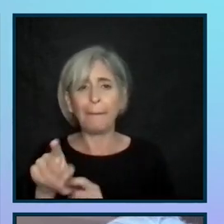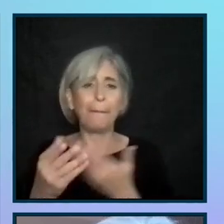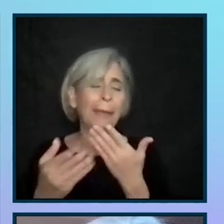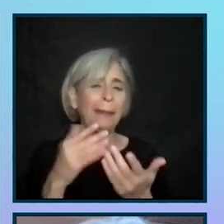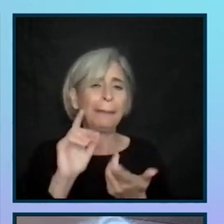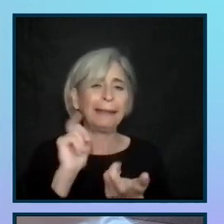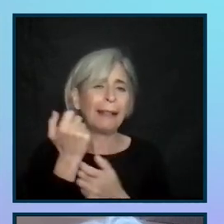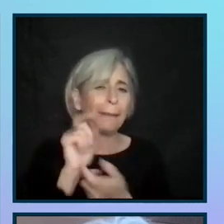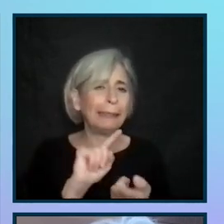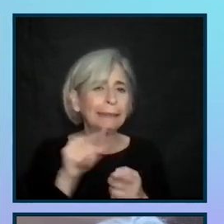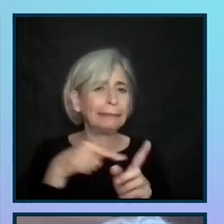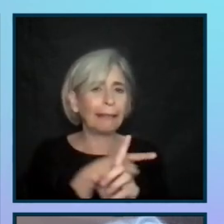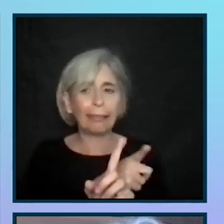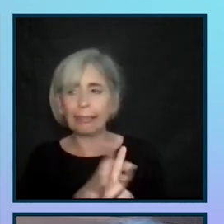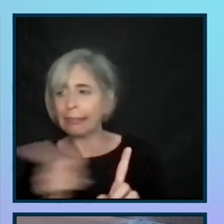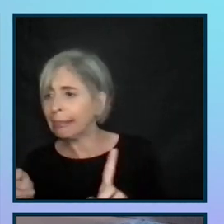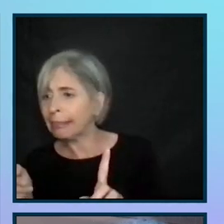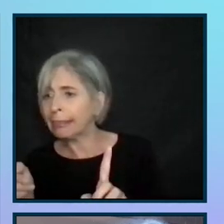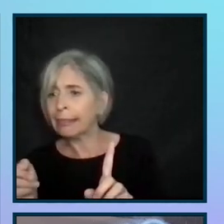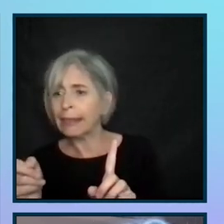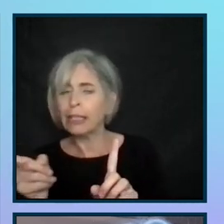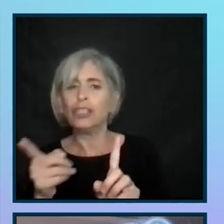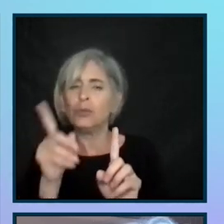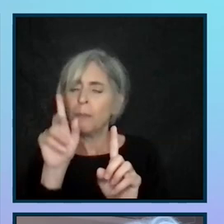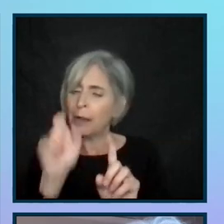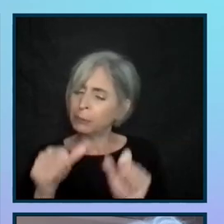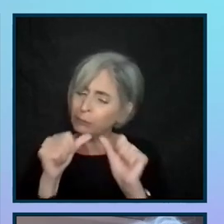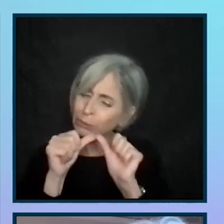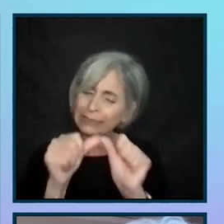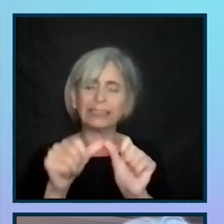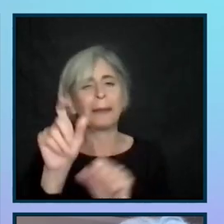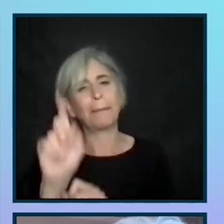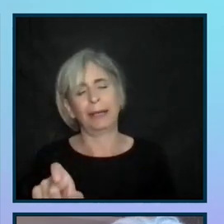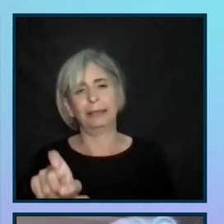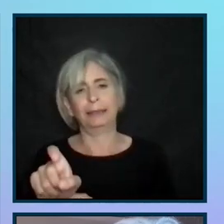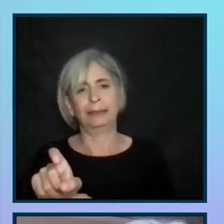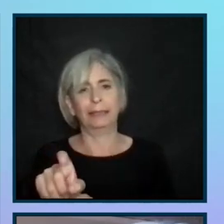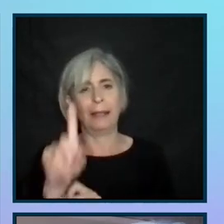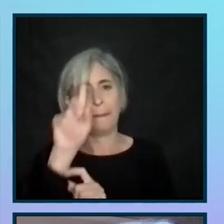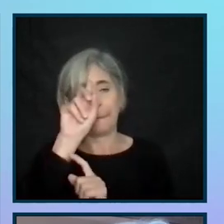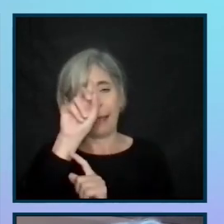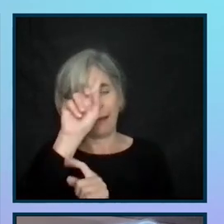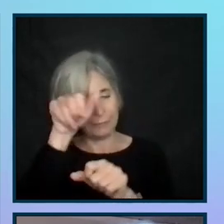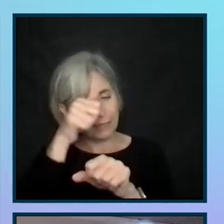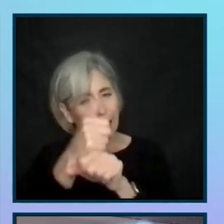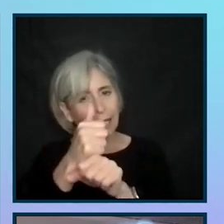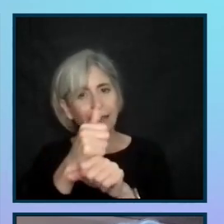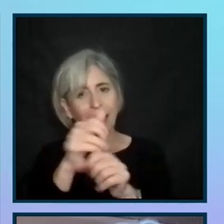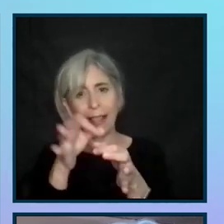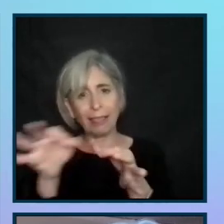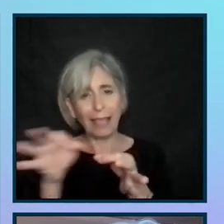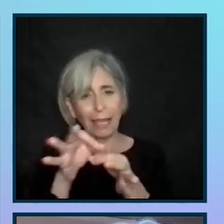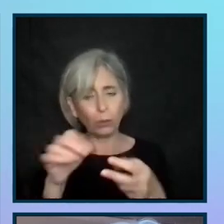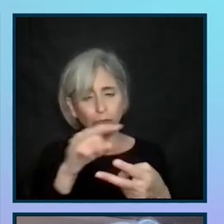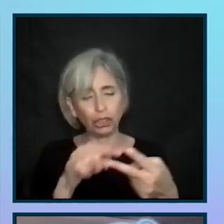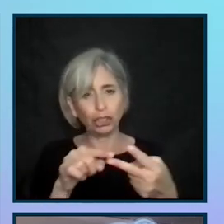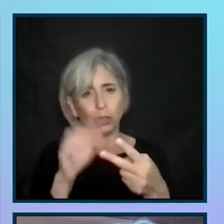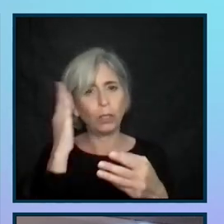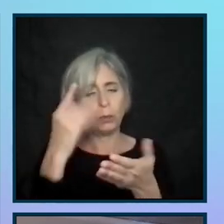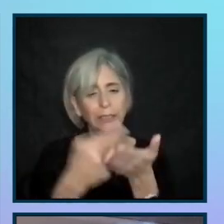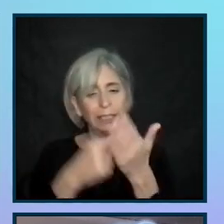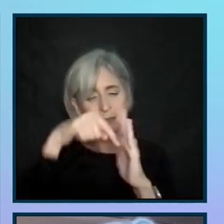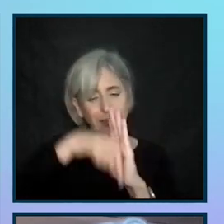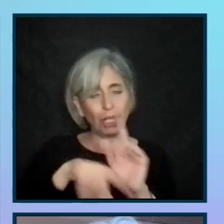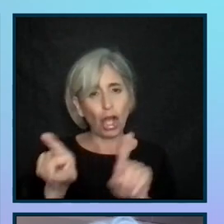slightly derailed and you have to get back on, you have to be persistent. So mindset and language, those are the final two elements we'll do a deep dive into.